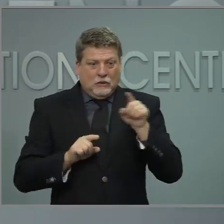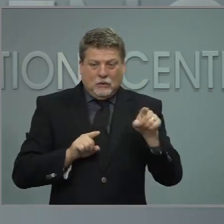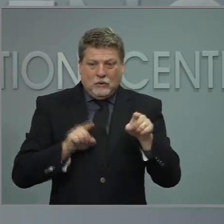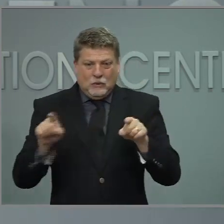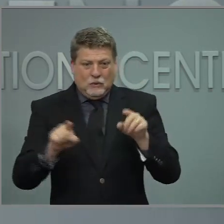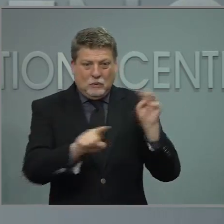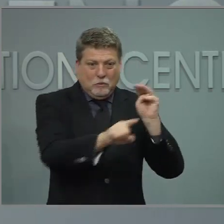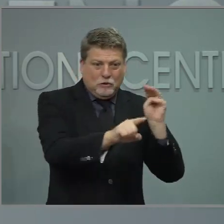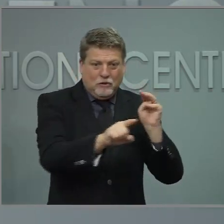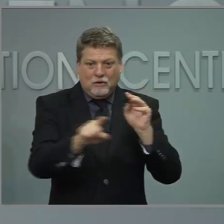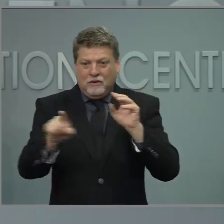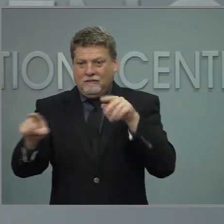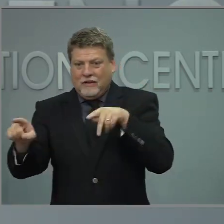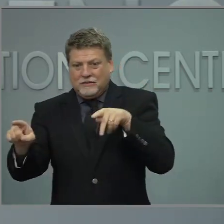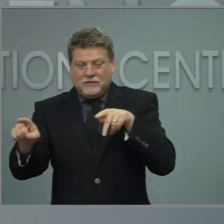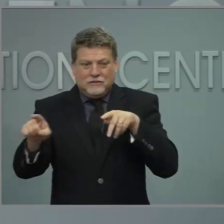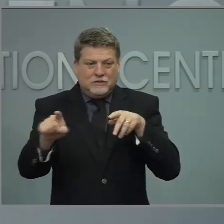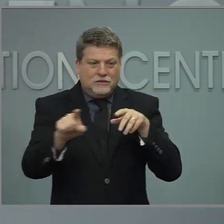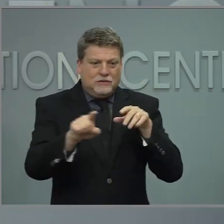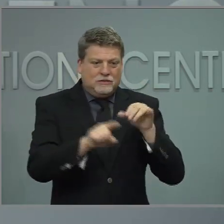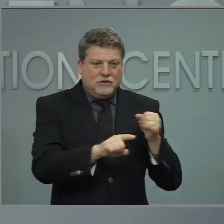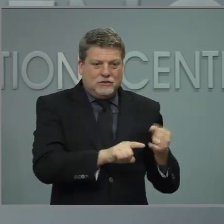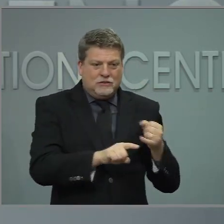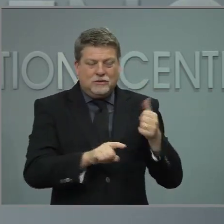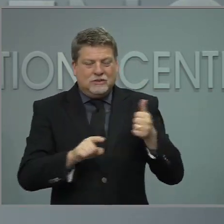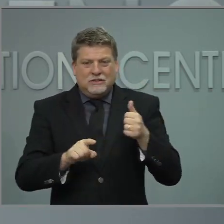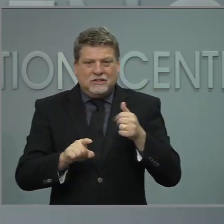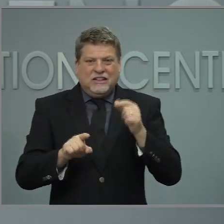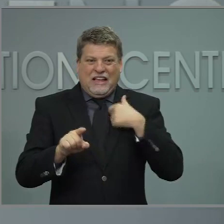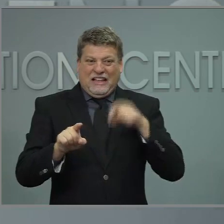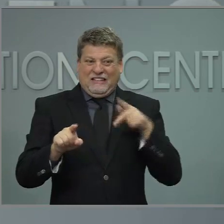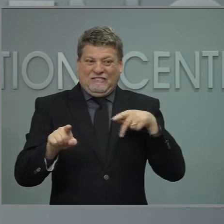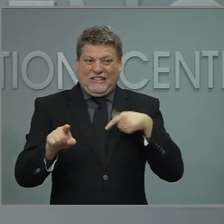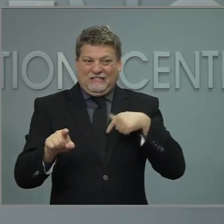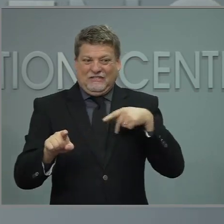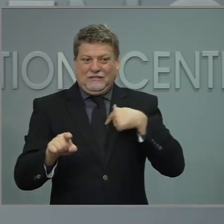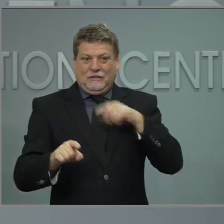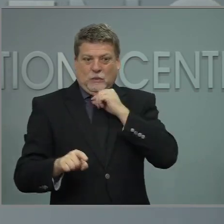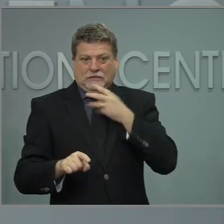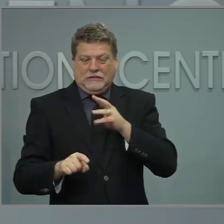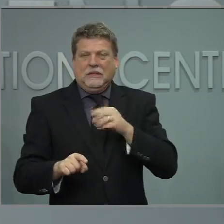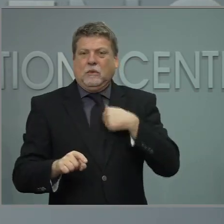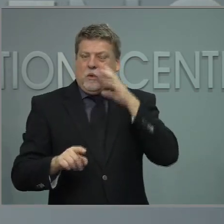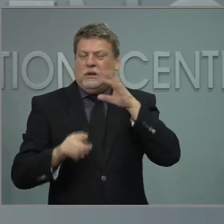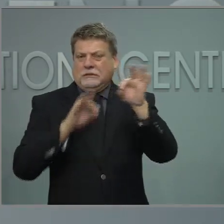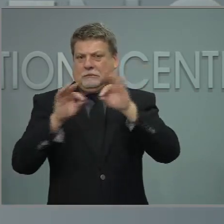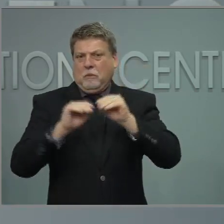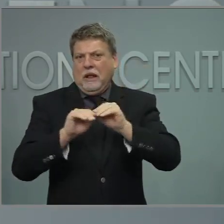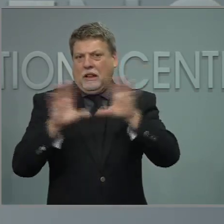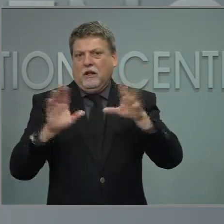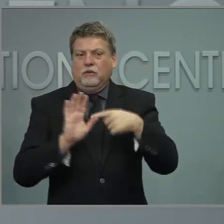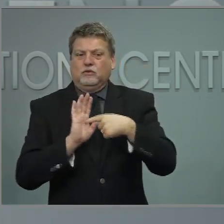to our vaccine finder tool to make that easier over the next couple of weeks. Thank you.